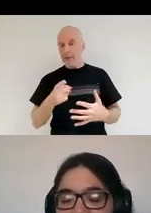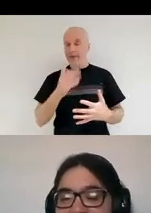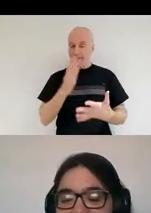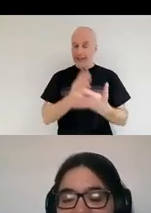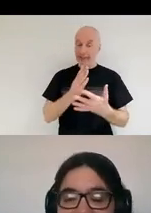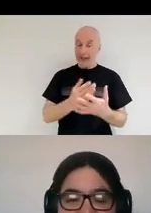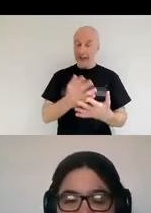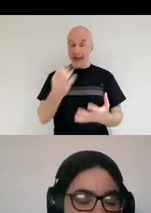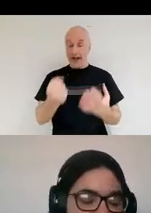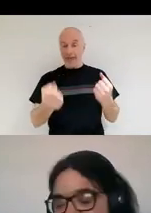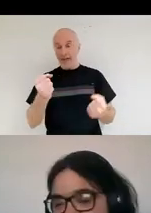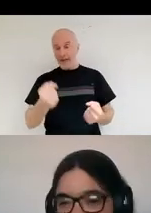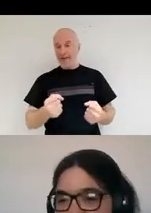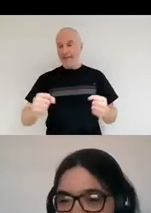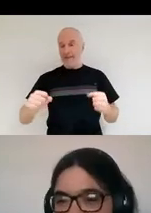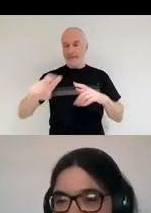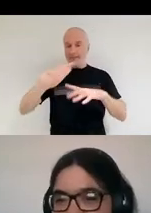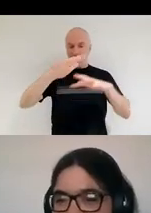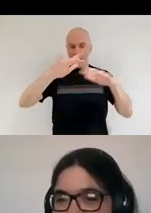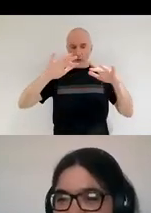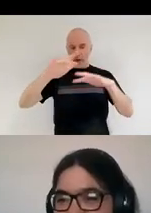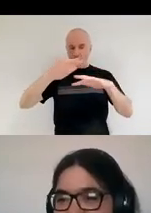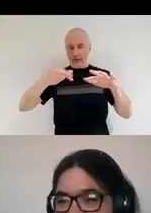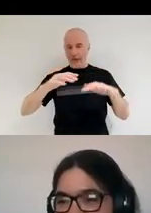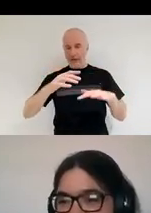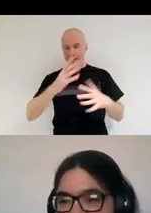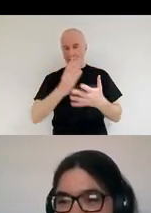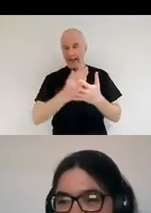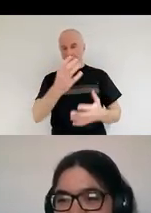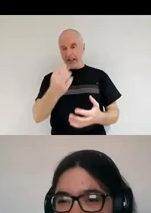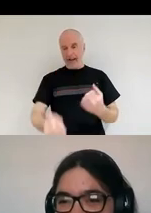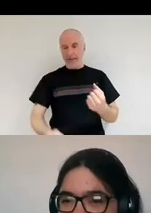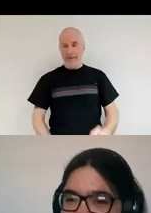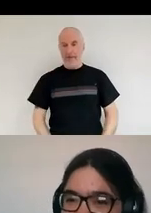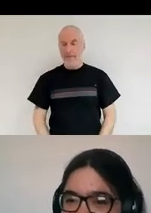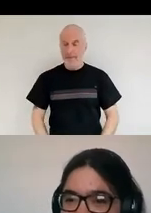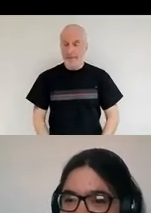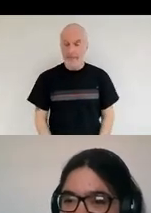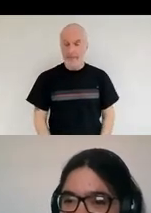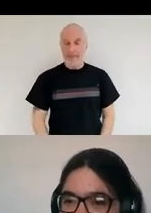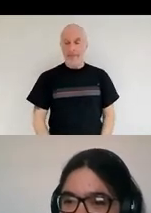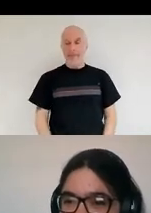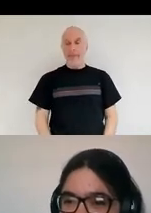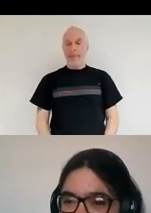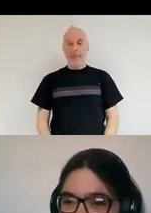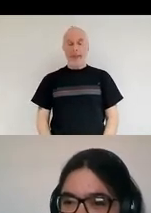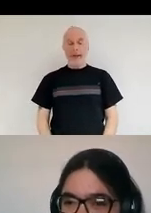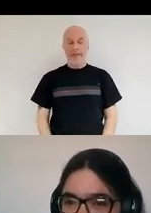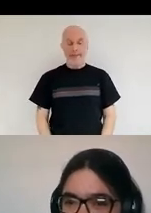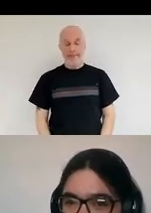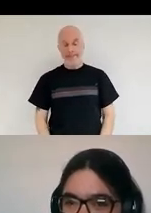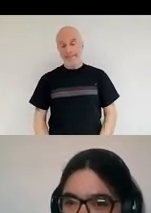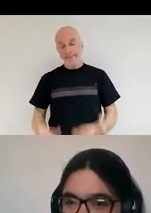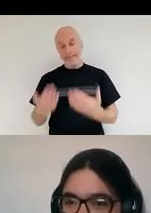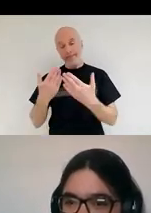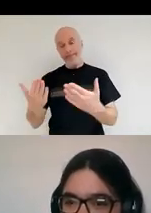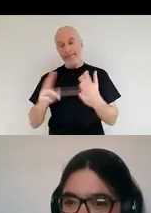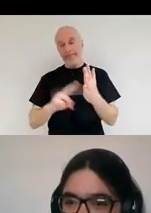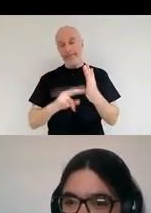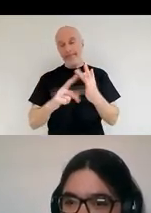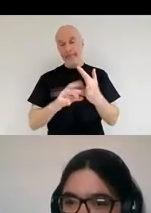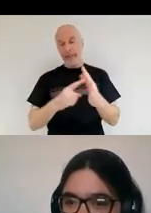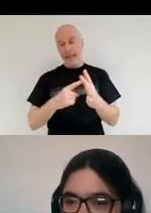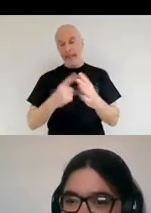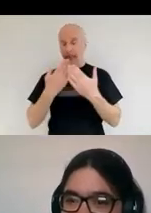quite a lot of dust. We're no short of dust in universities. Thank you ever so much, Nina. And thank you everybody that's been